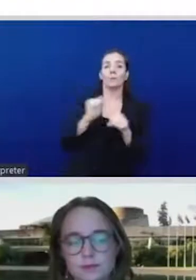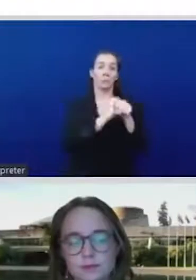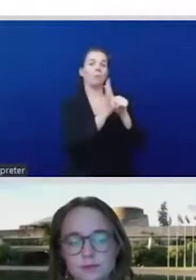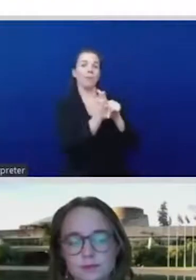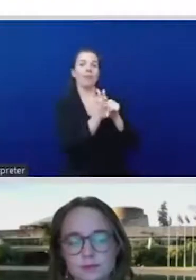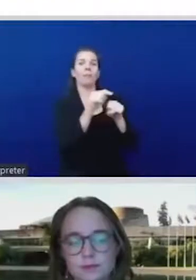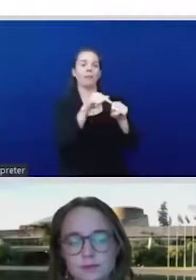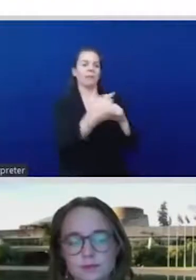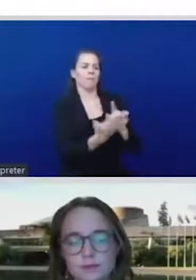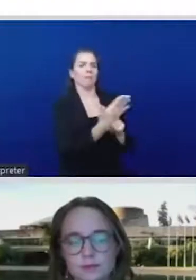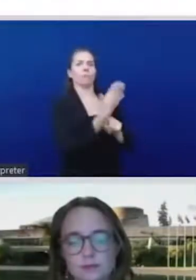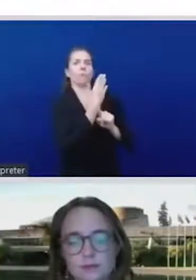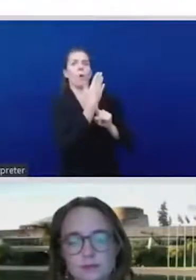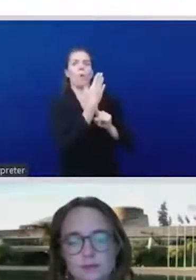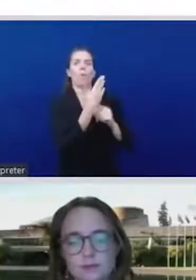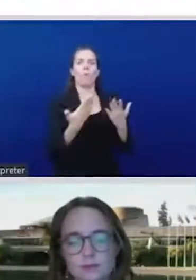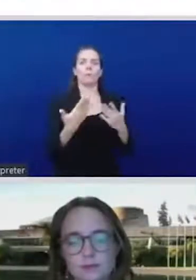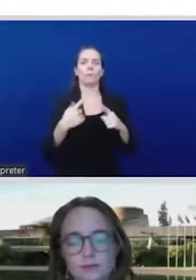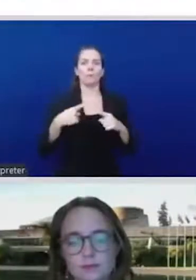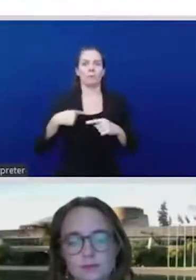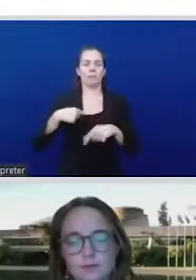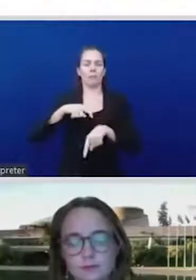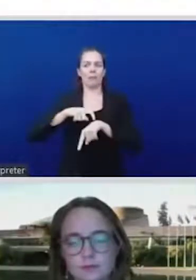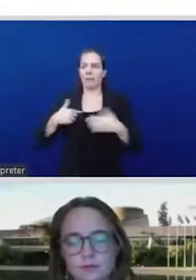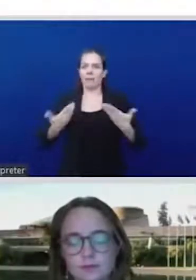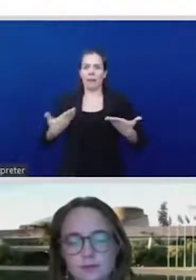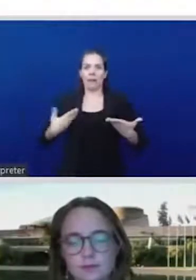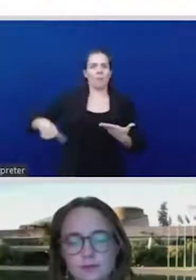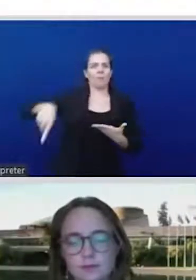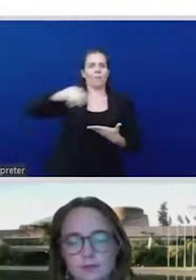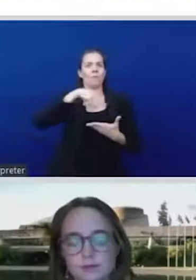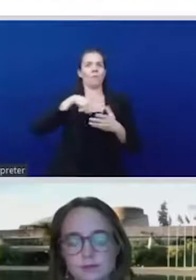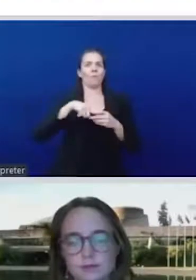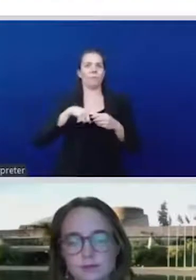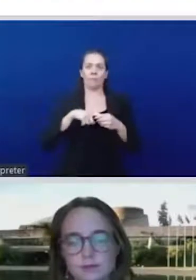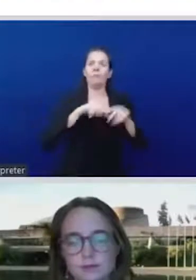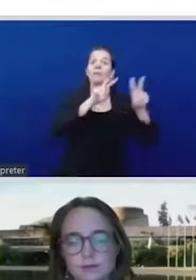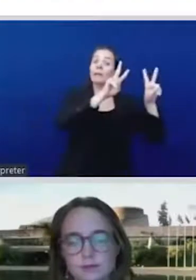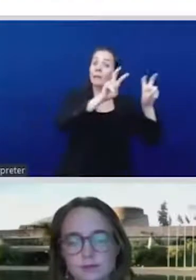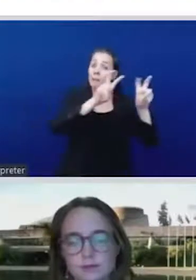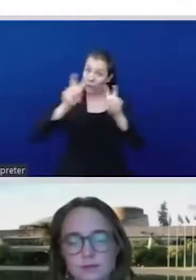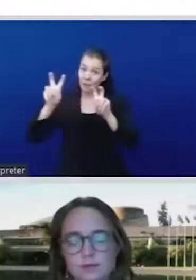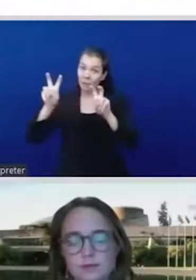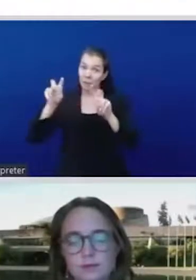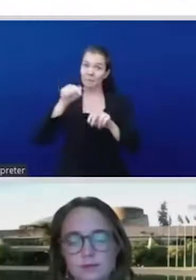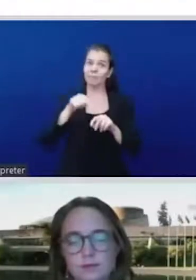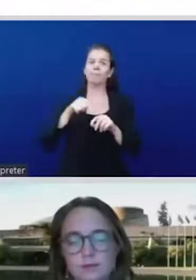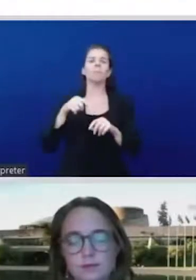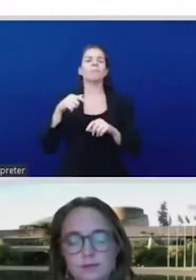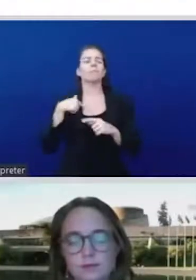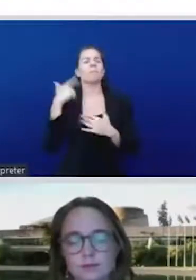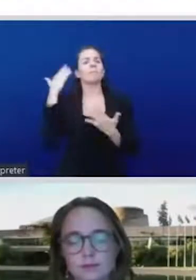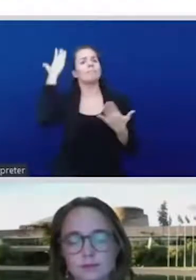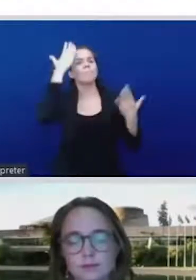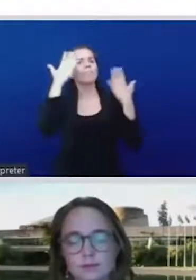economists and gender advocates have been arguing for years and years, right? Many of the things that we've been arguing